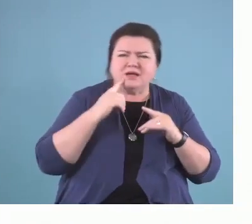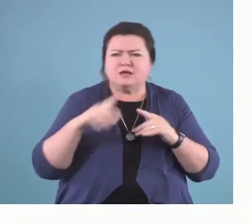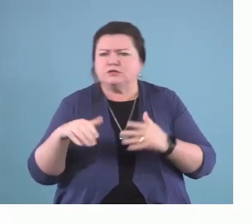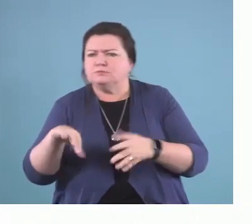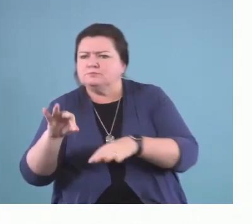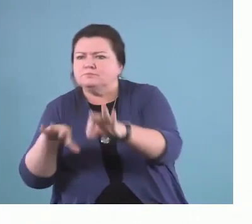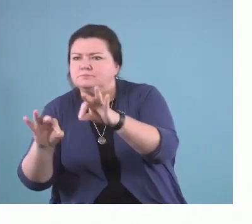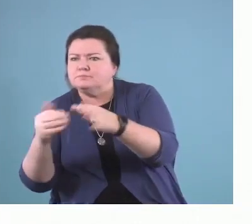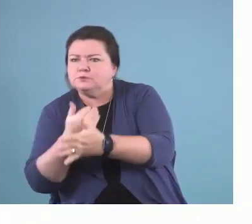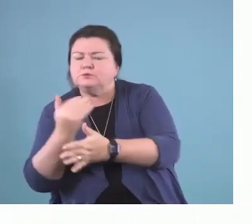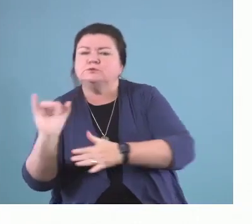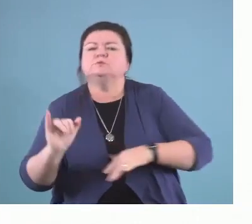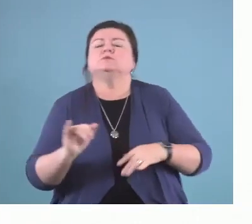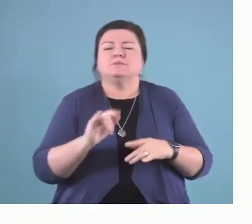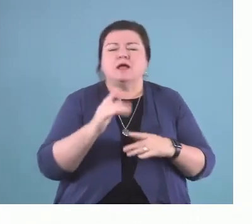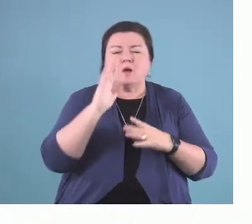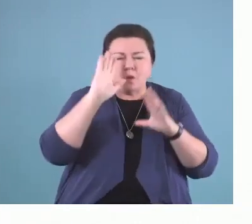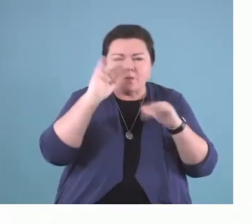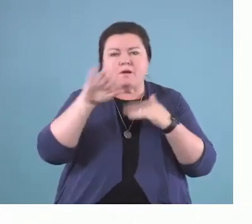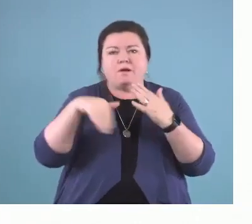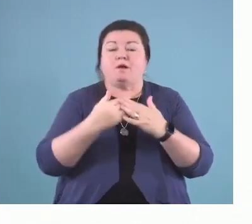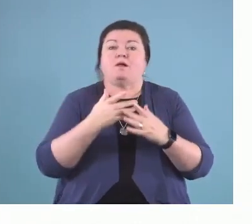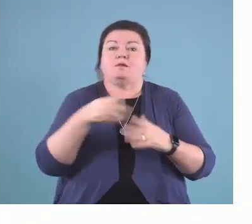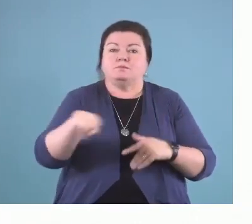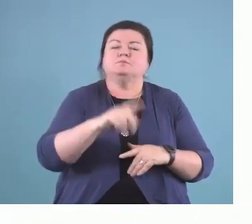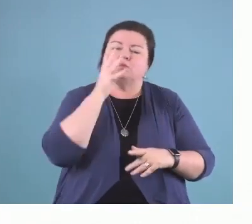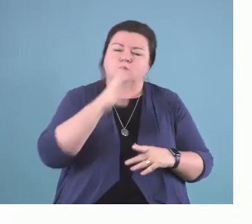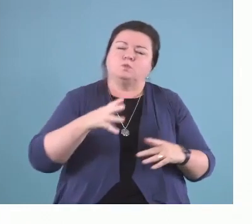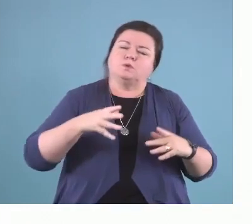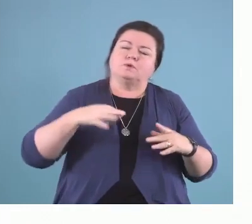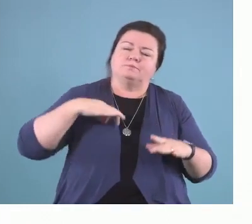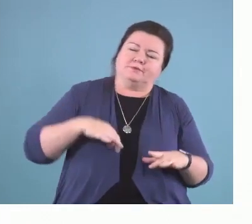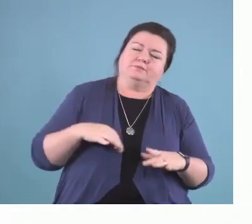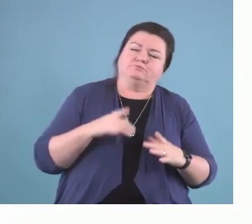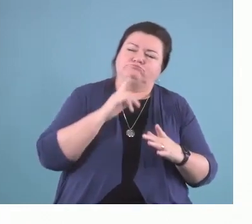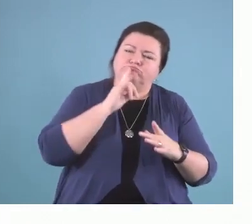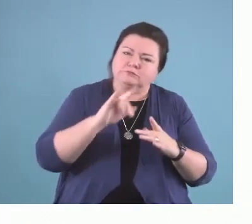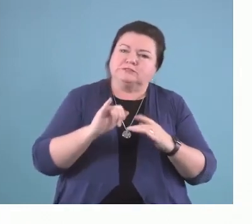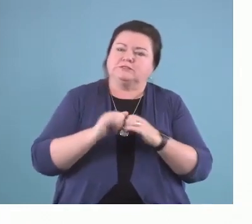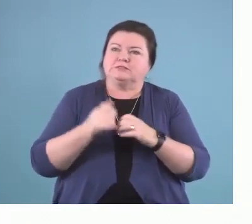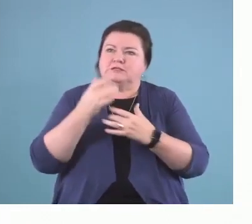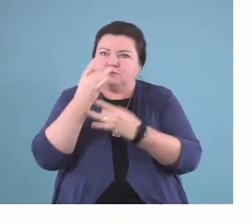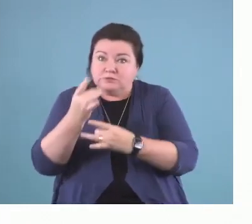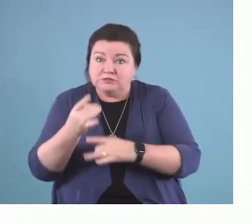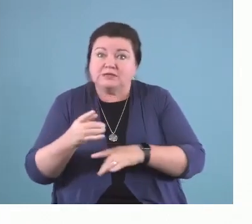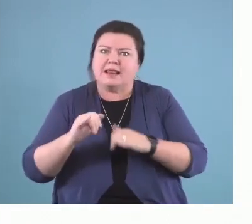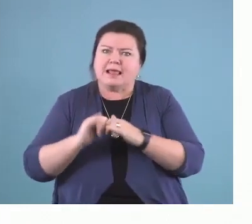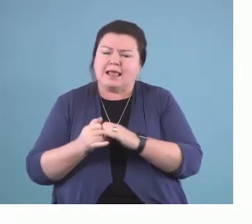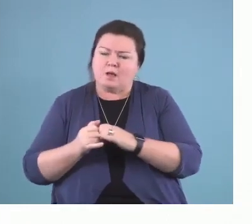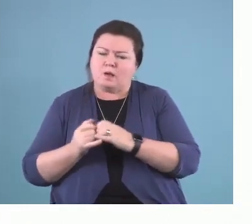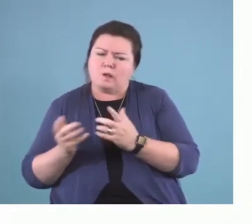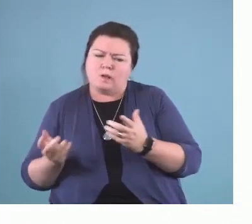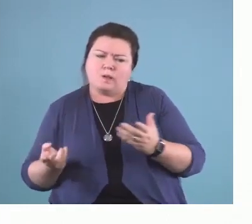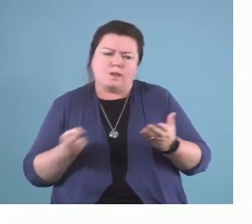that it's interesting to all of you and that you'll be able to see how it could be applied in your practice when you're working with